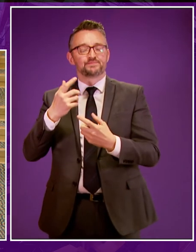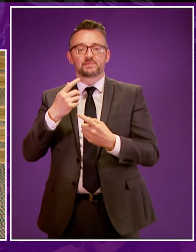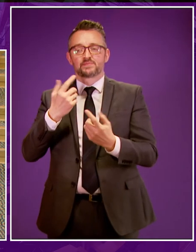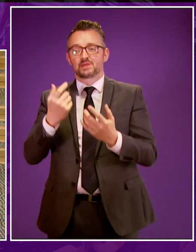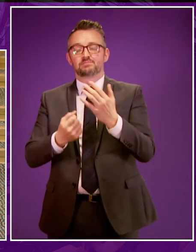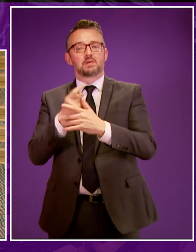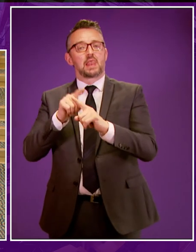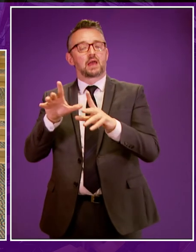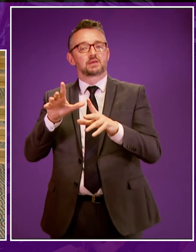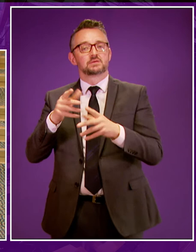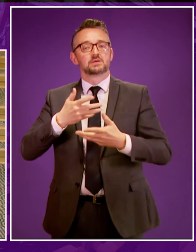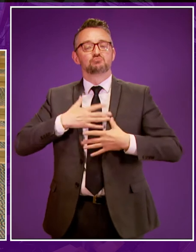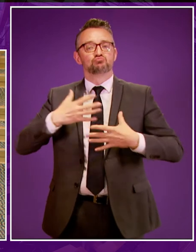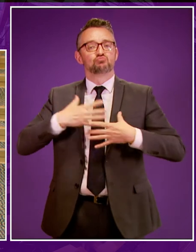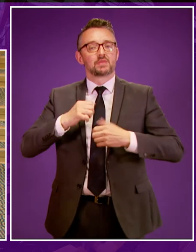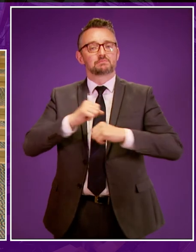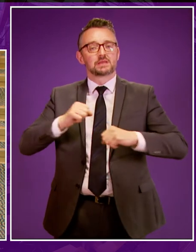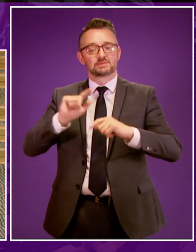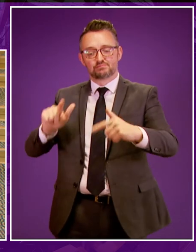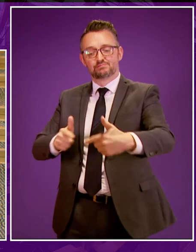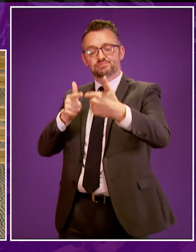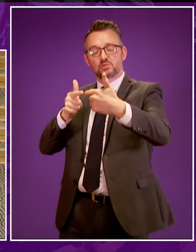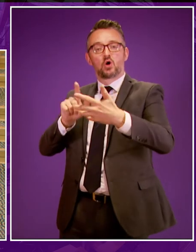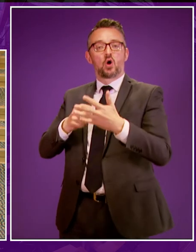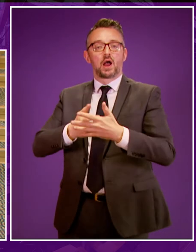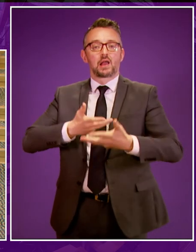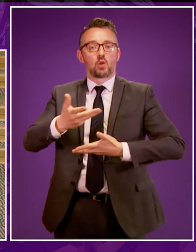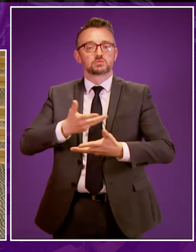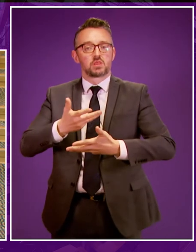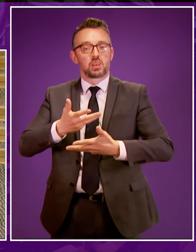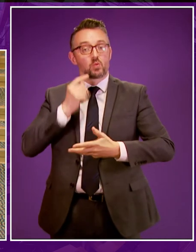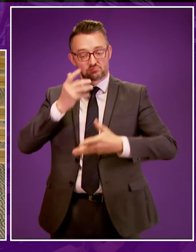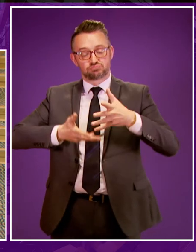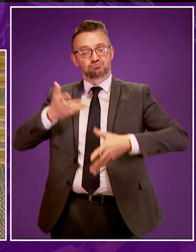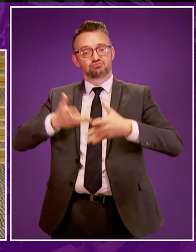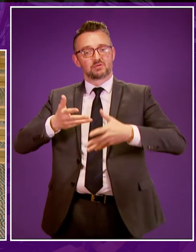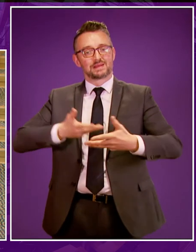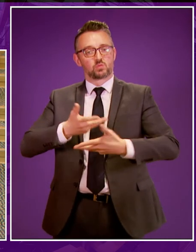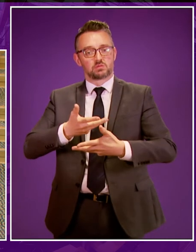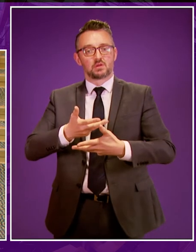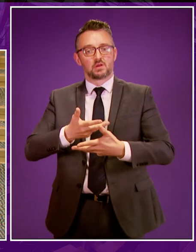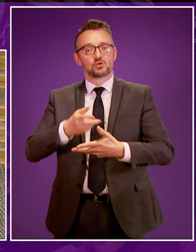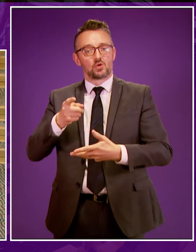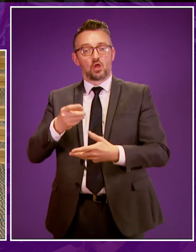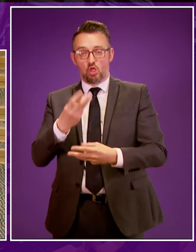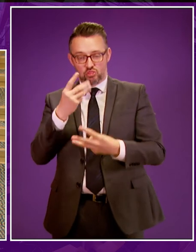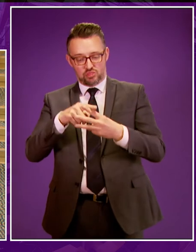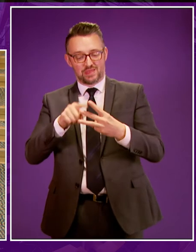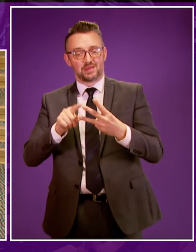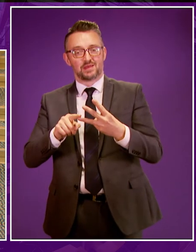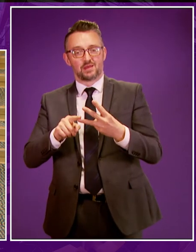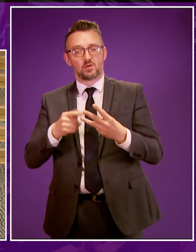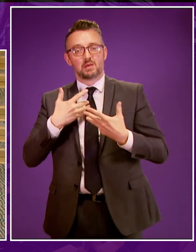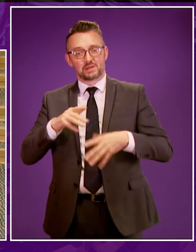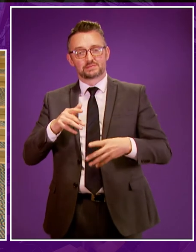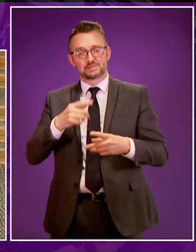Space can provide counselling in BSL as an easy to access mental health support so those are three of the specific measures which